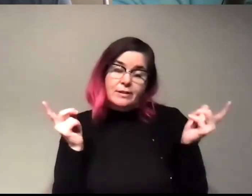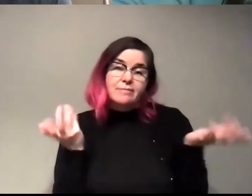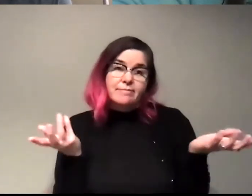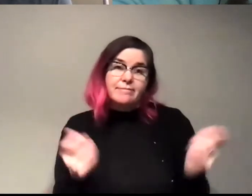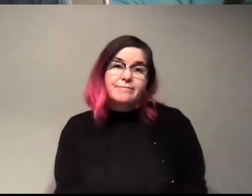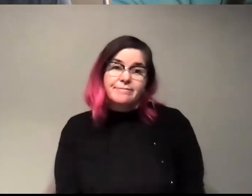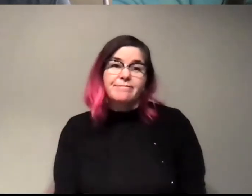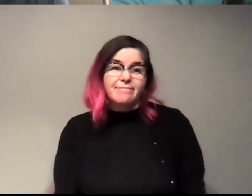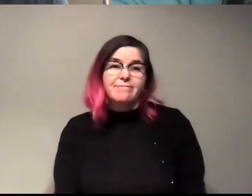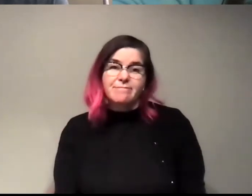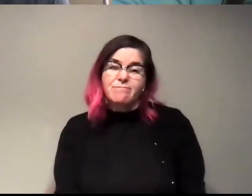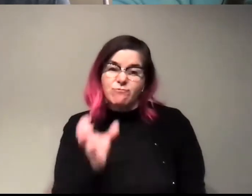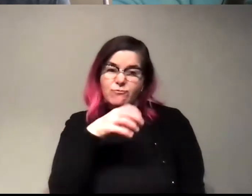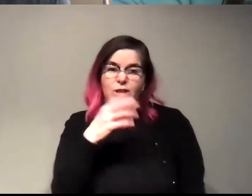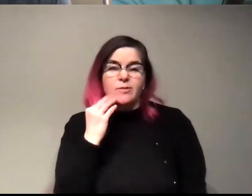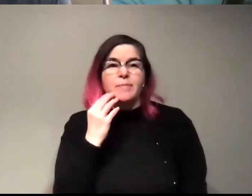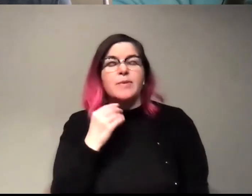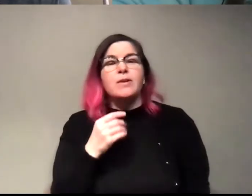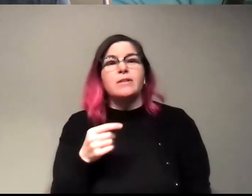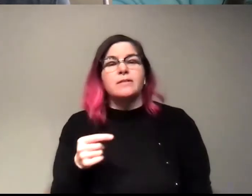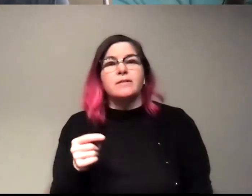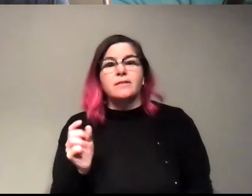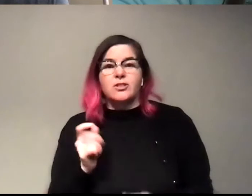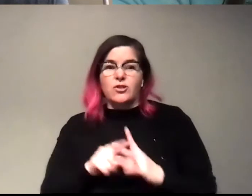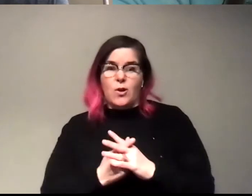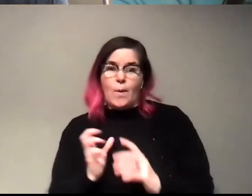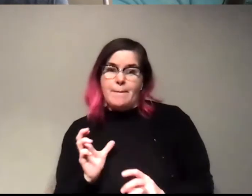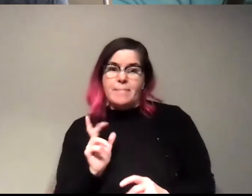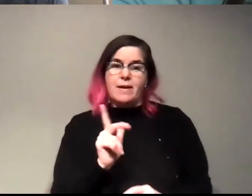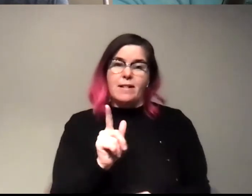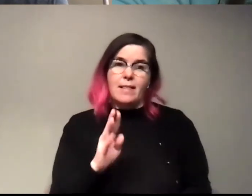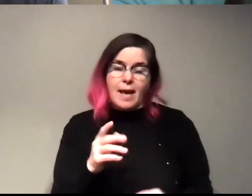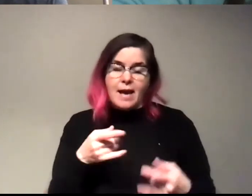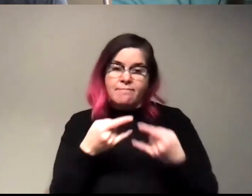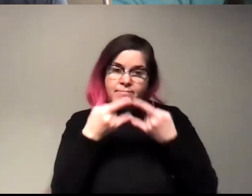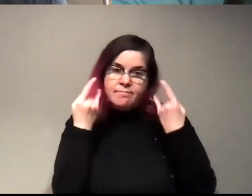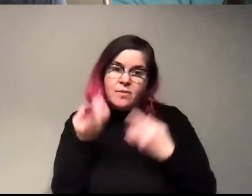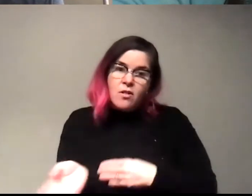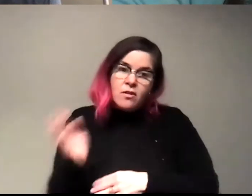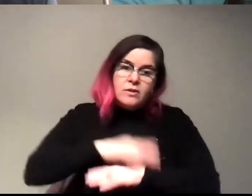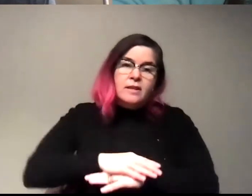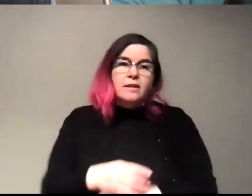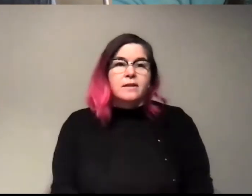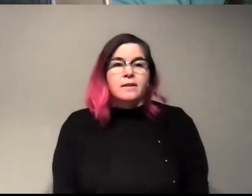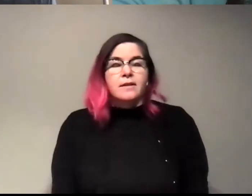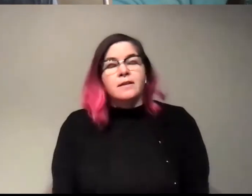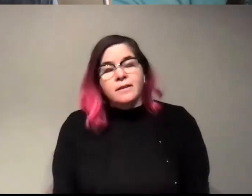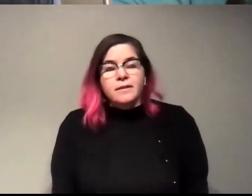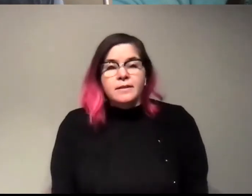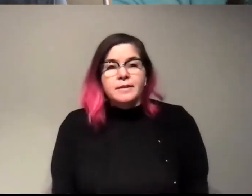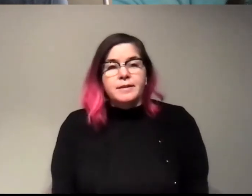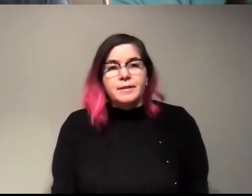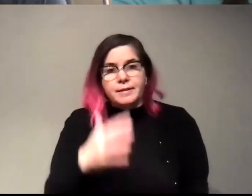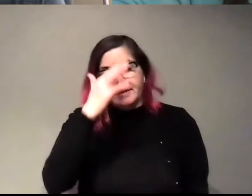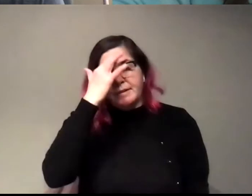different experience. You we've really started going back in and, you know, wearing a mask all day and we've implemented, you know, so it's